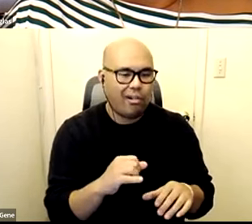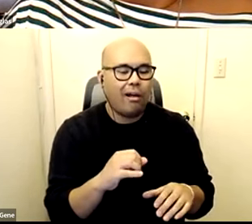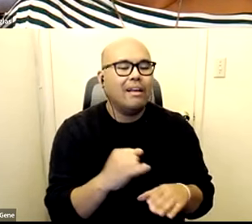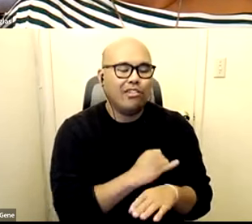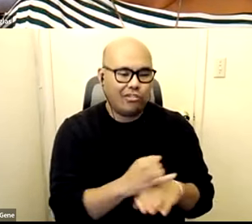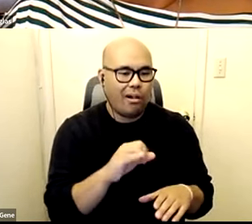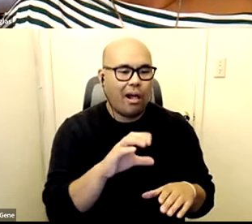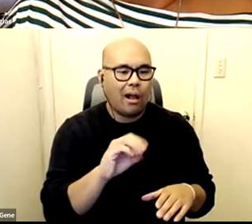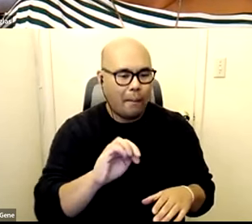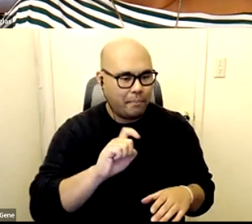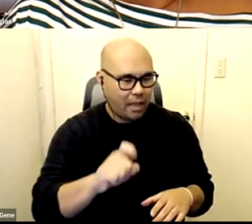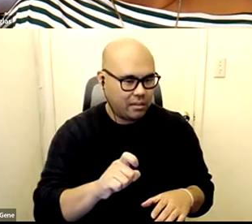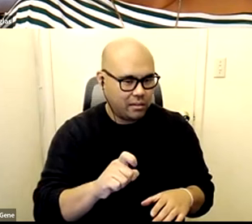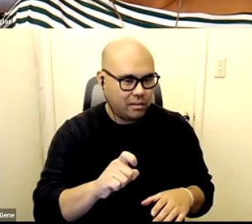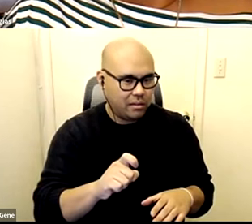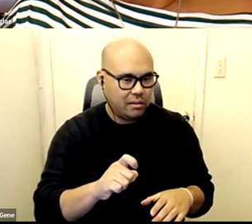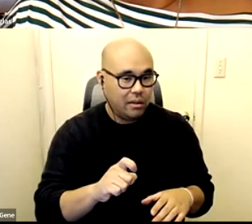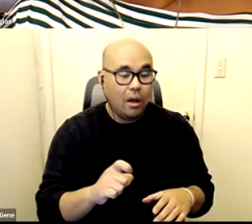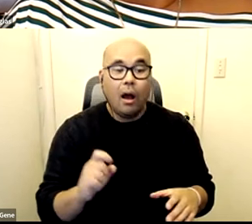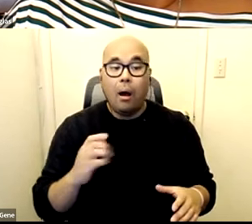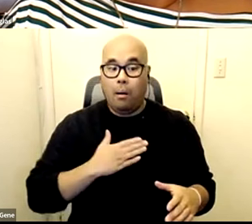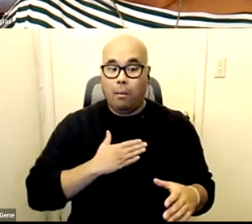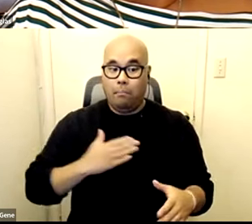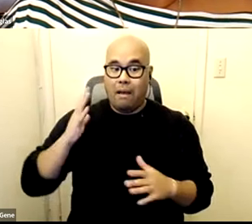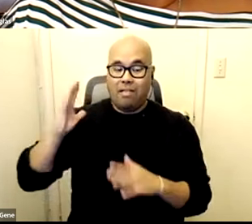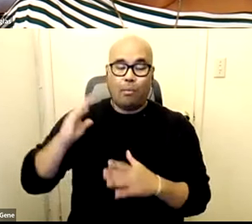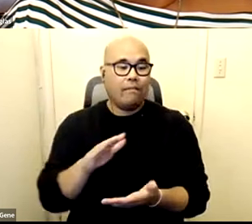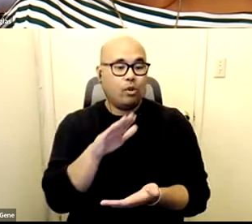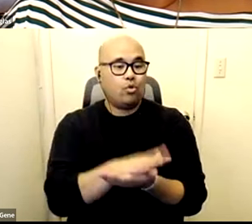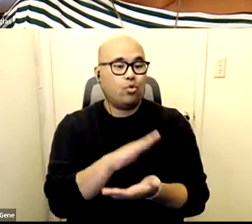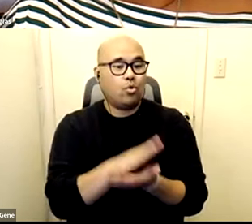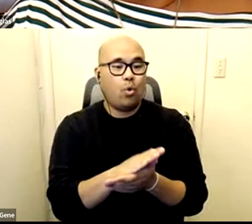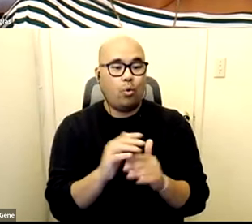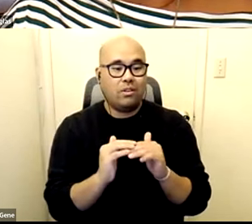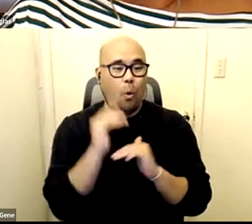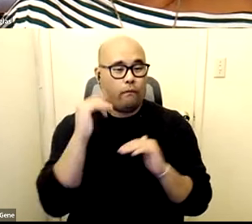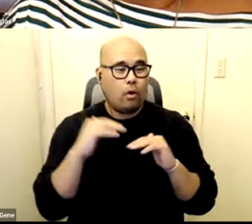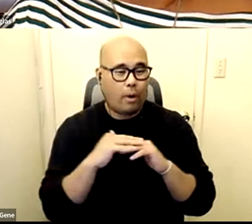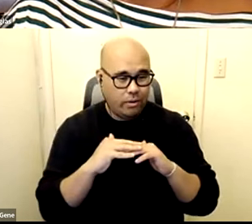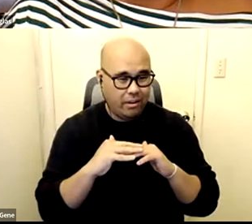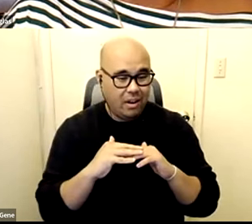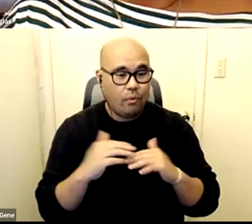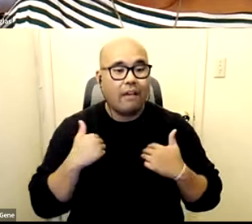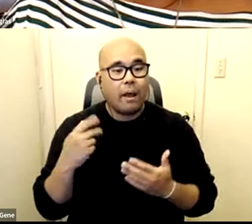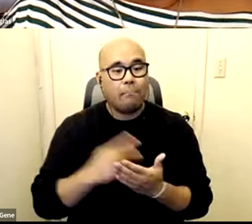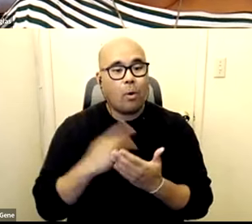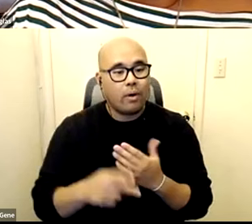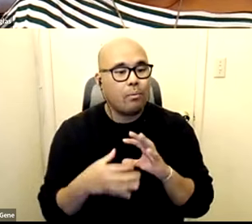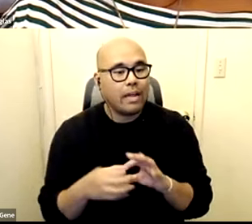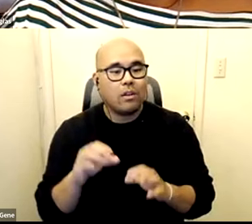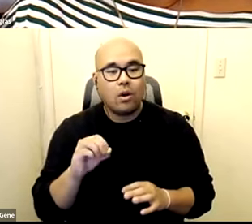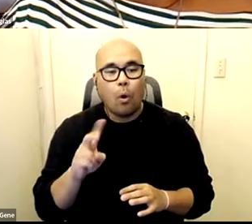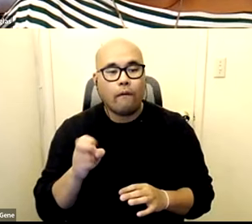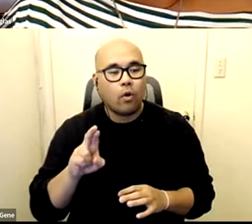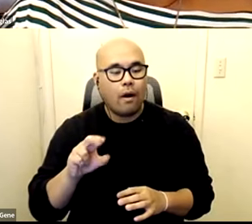our school began to get overcrowded, and they had what they called an annex, which was the overflow. And so if you ask me, a